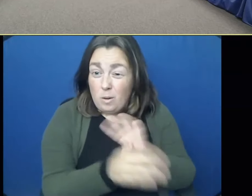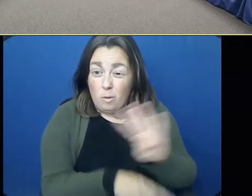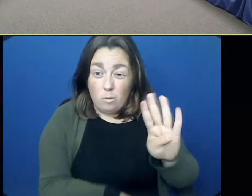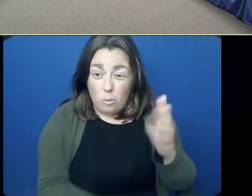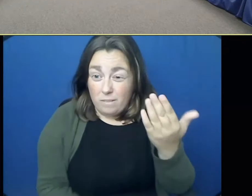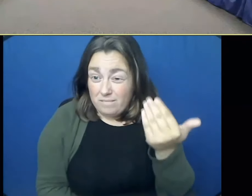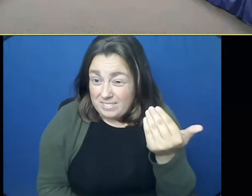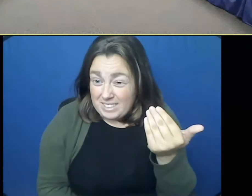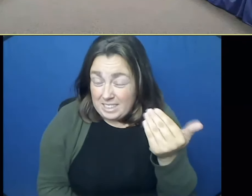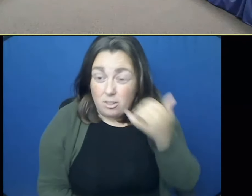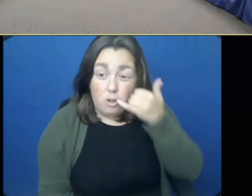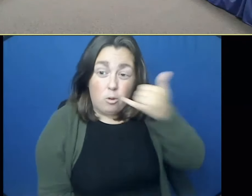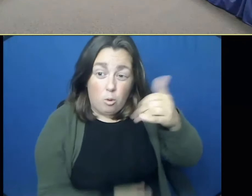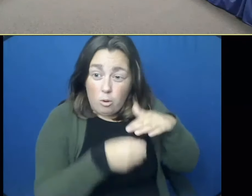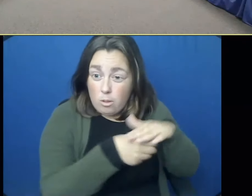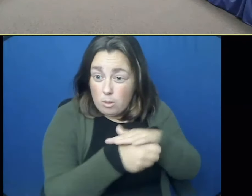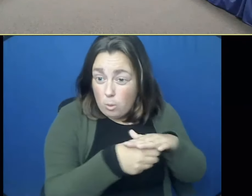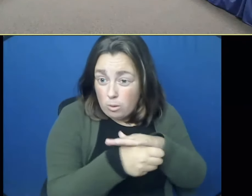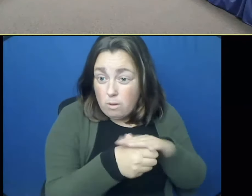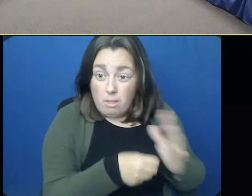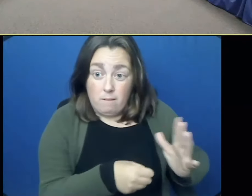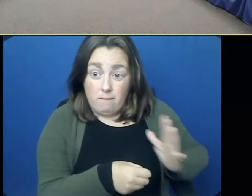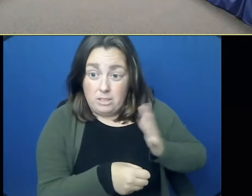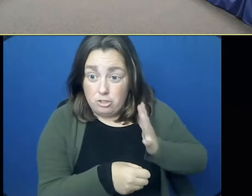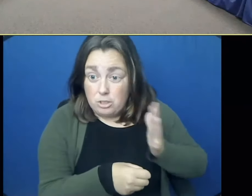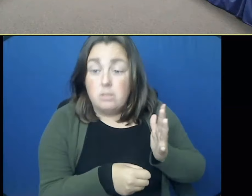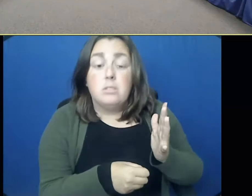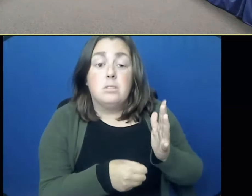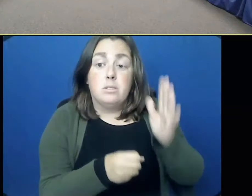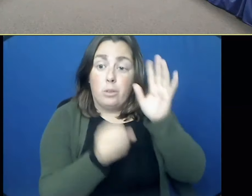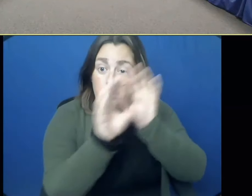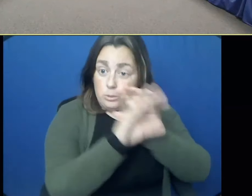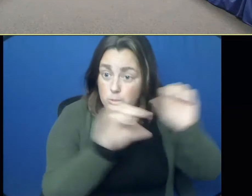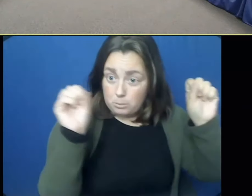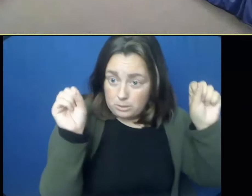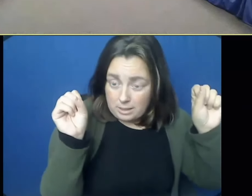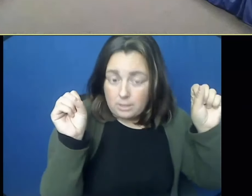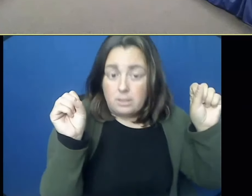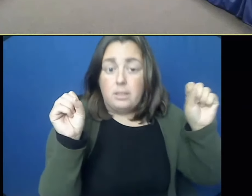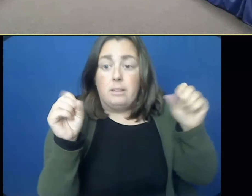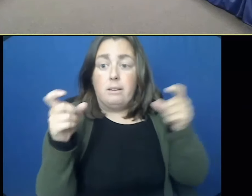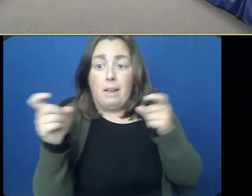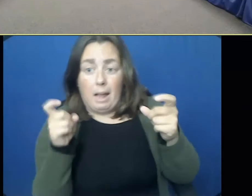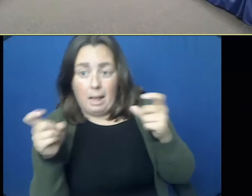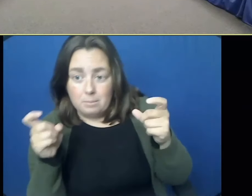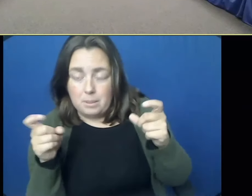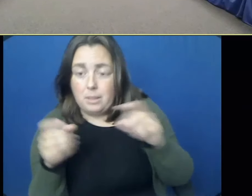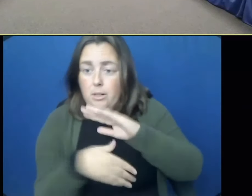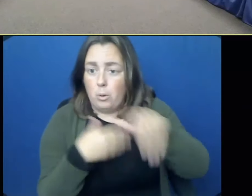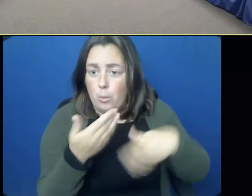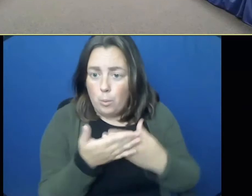get phone calls to the local officials. We didn't know we had discussions super tentative within the area. We all have discussions because we all have the same night